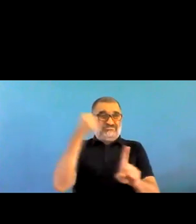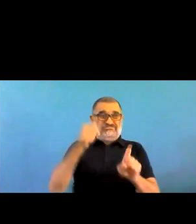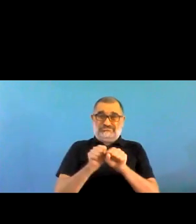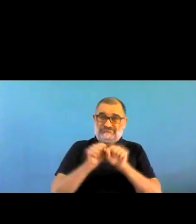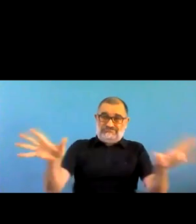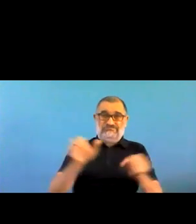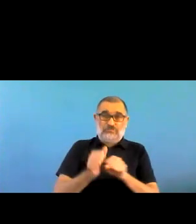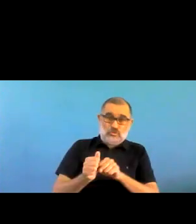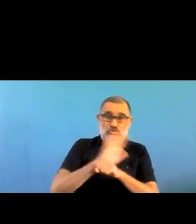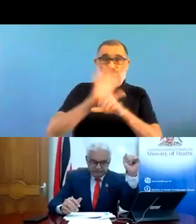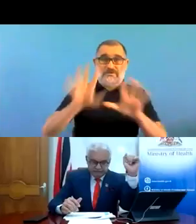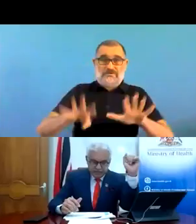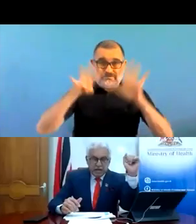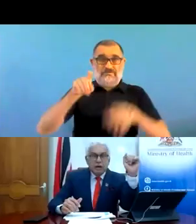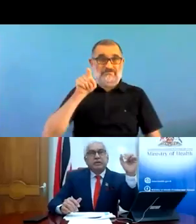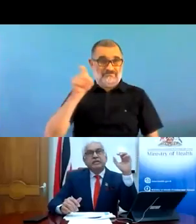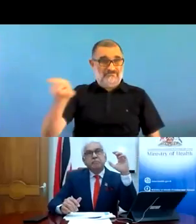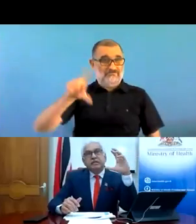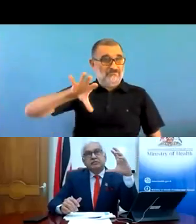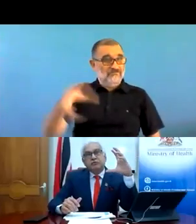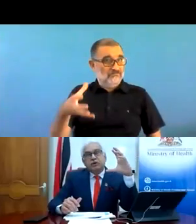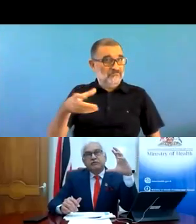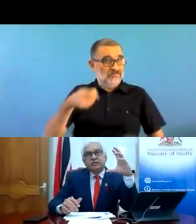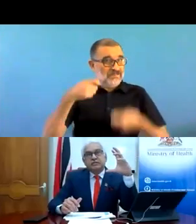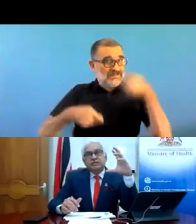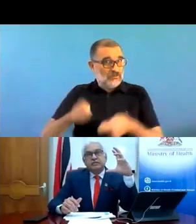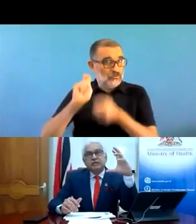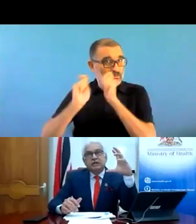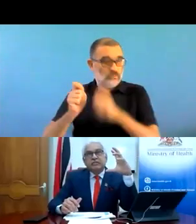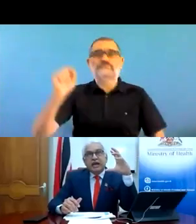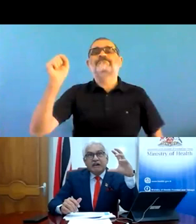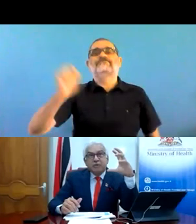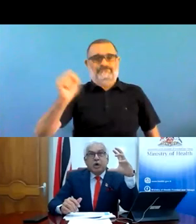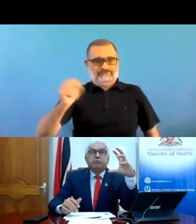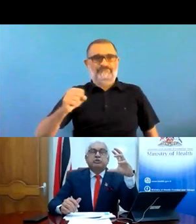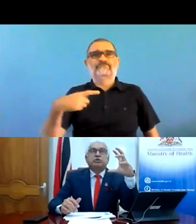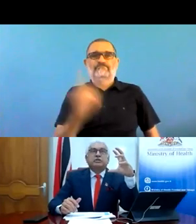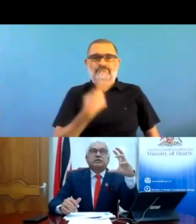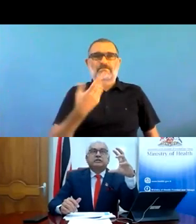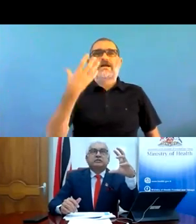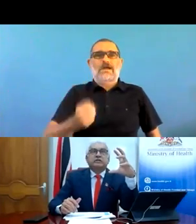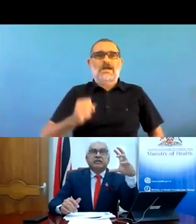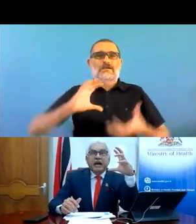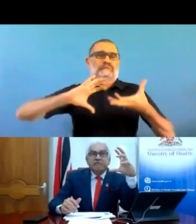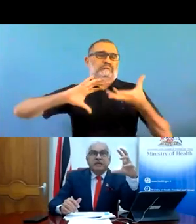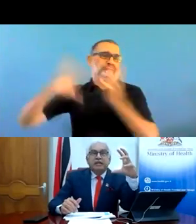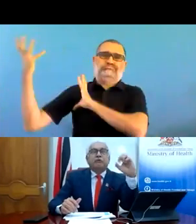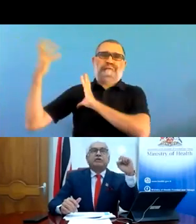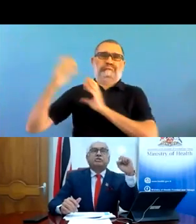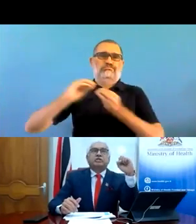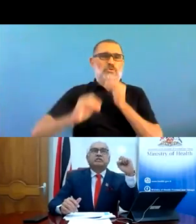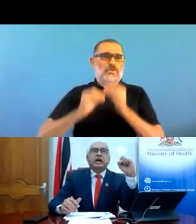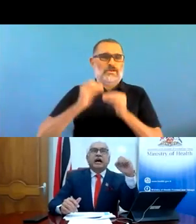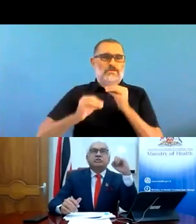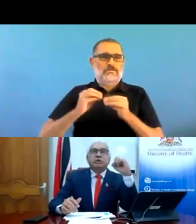Schools have been affected. But in the midst of all of this, there have been opportunities. There have been